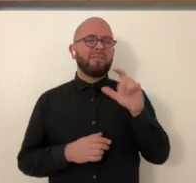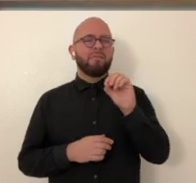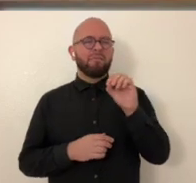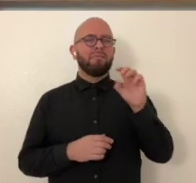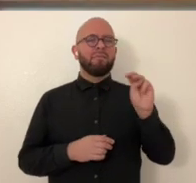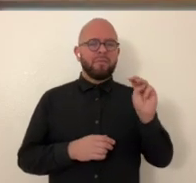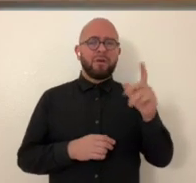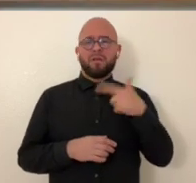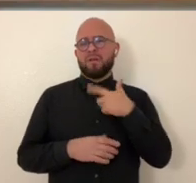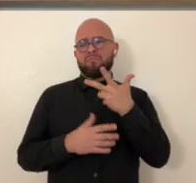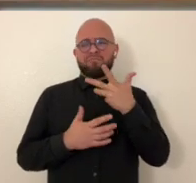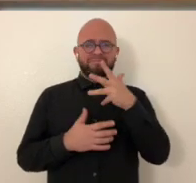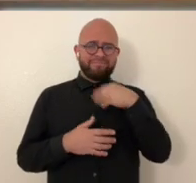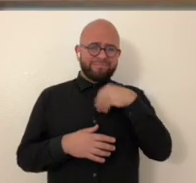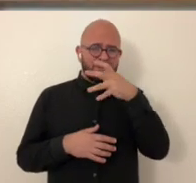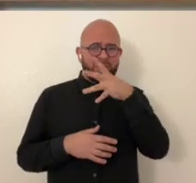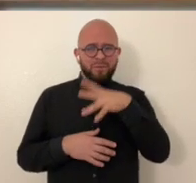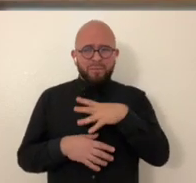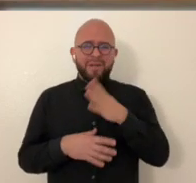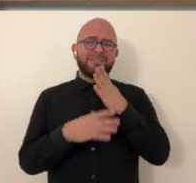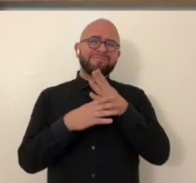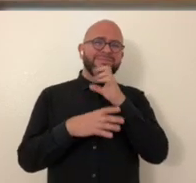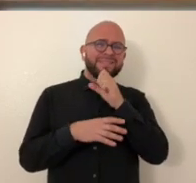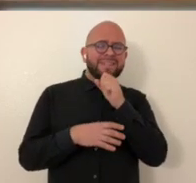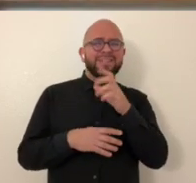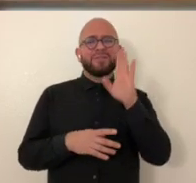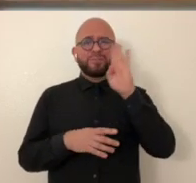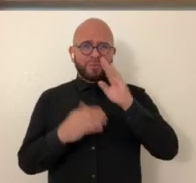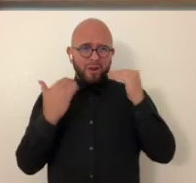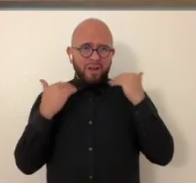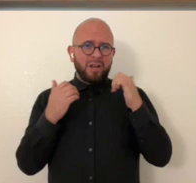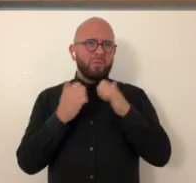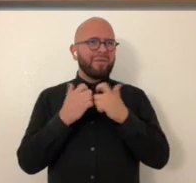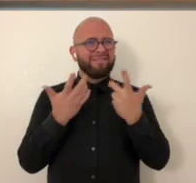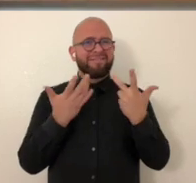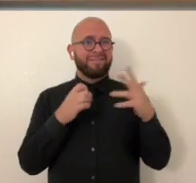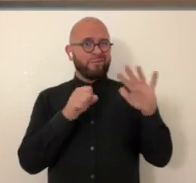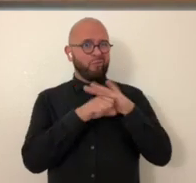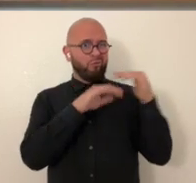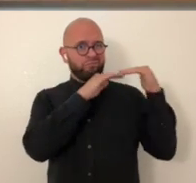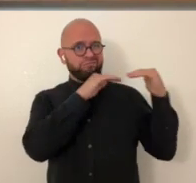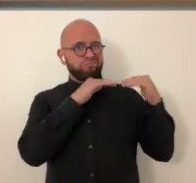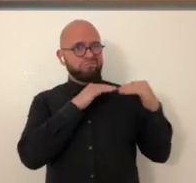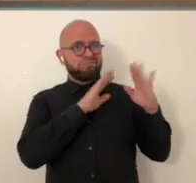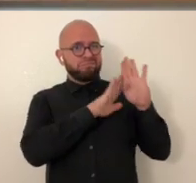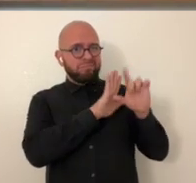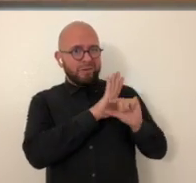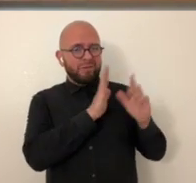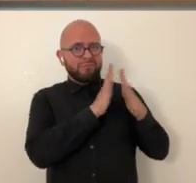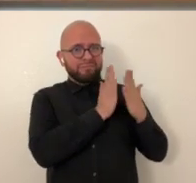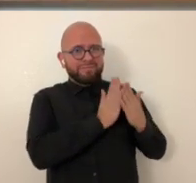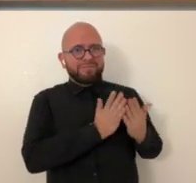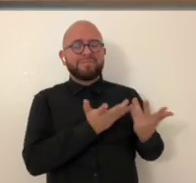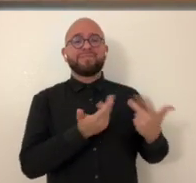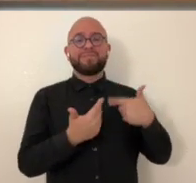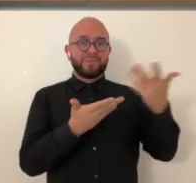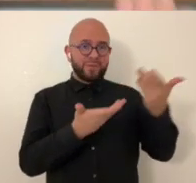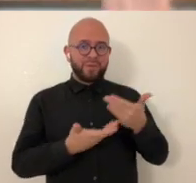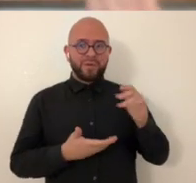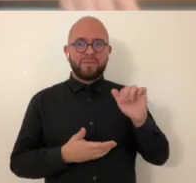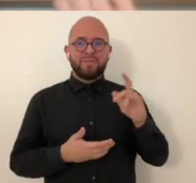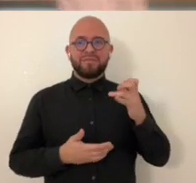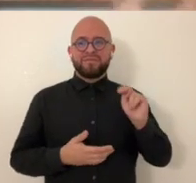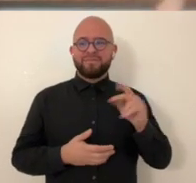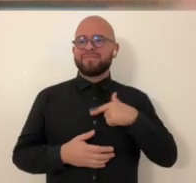one of the main curators of opulent mobility and i'm a caucasian woman middle-aged brown hair and with sitting